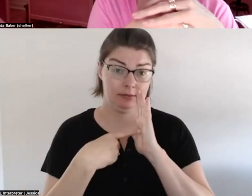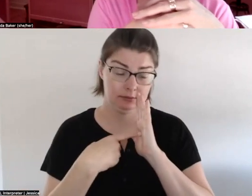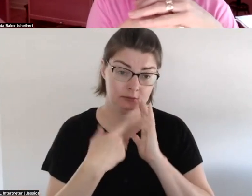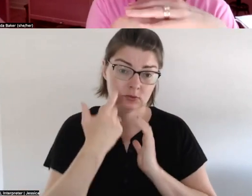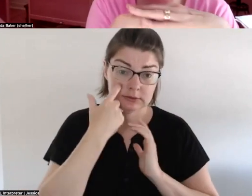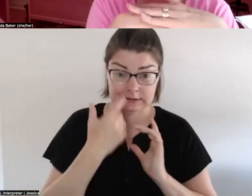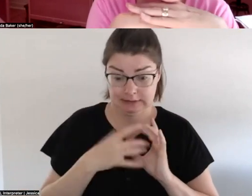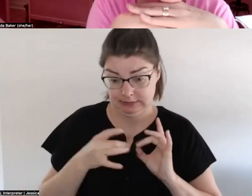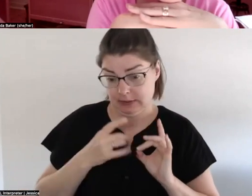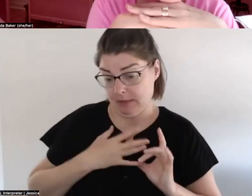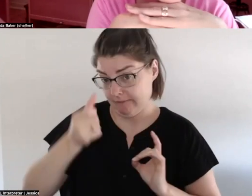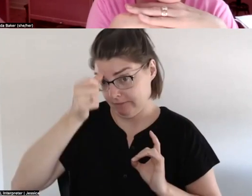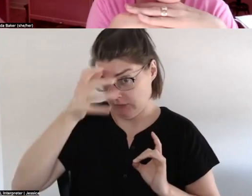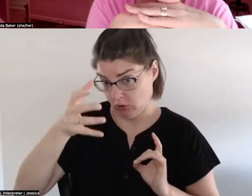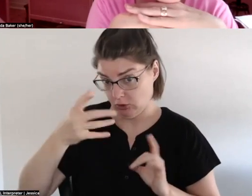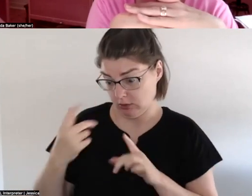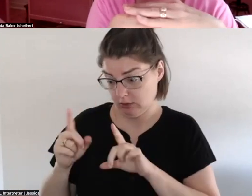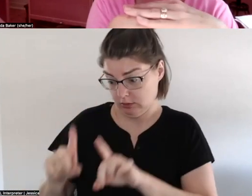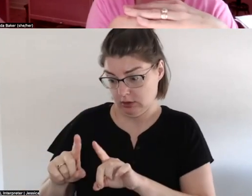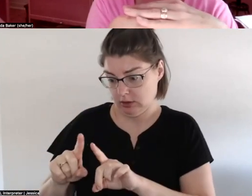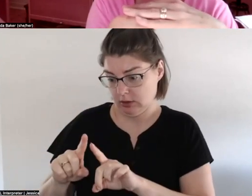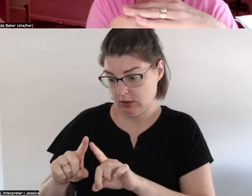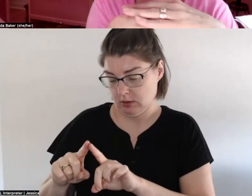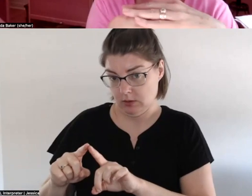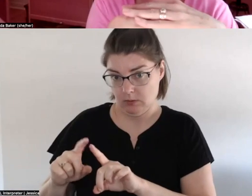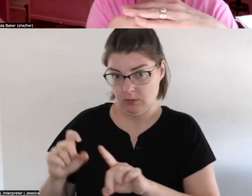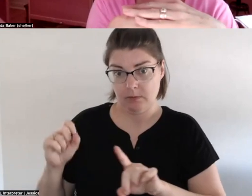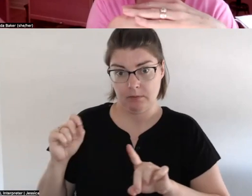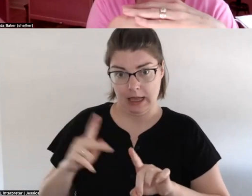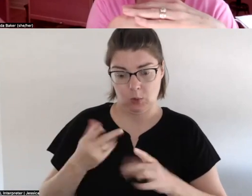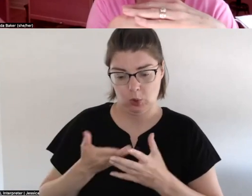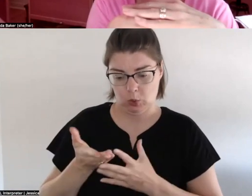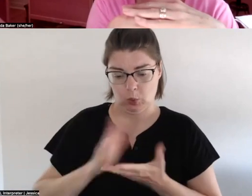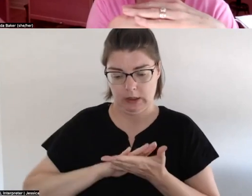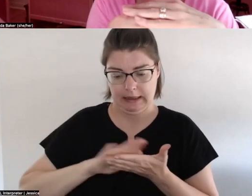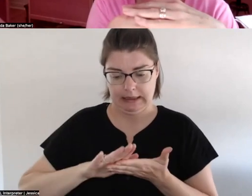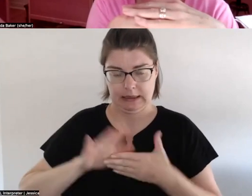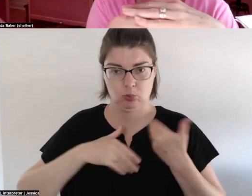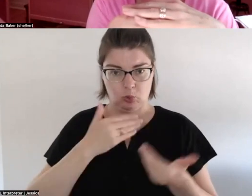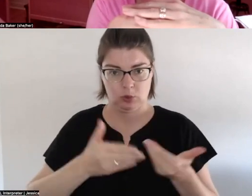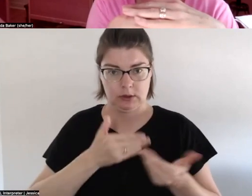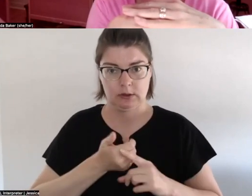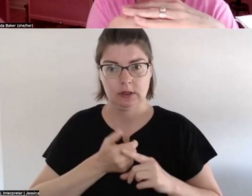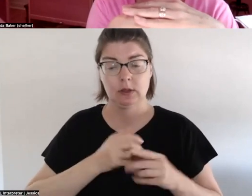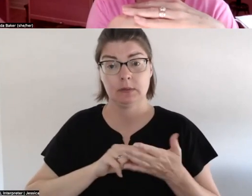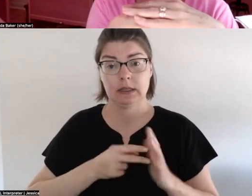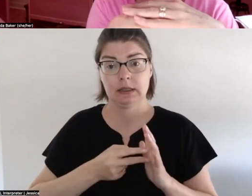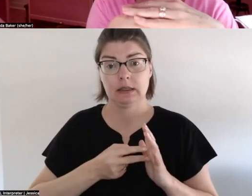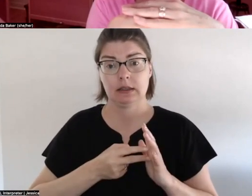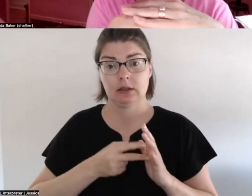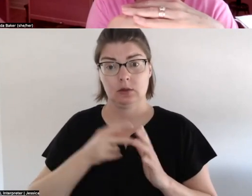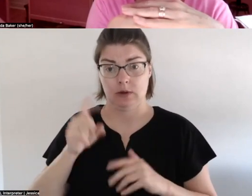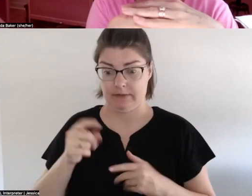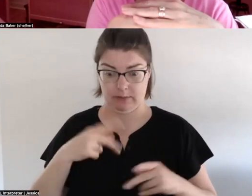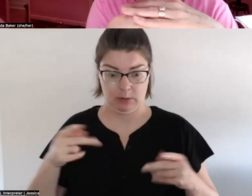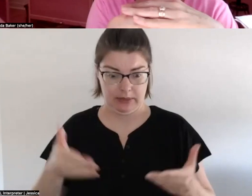said my father i went with my father back and he wanted to go through a cleansing process which would mean he'd have there would have to be people